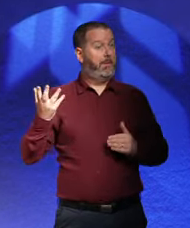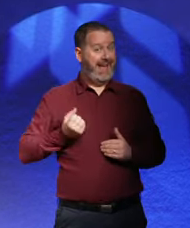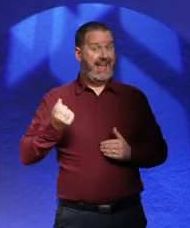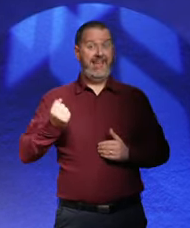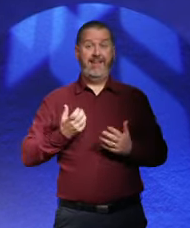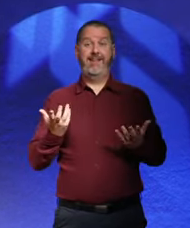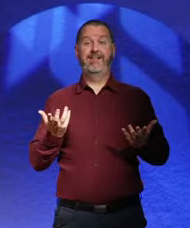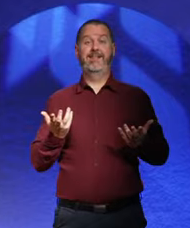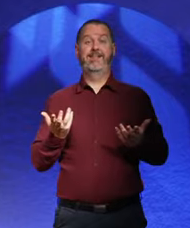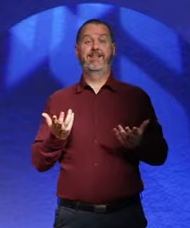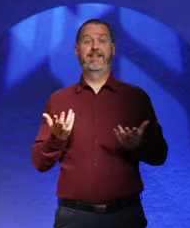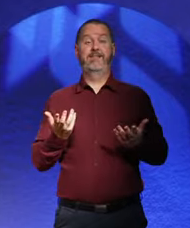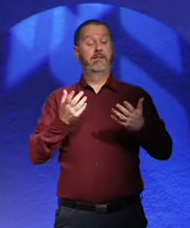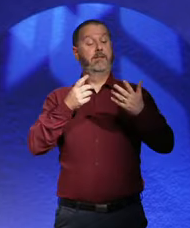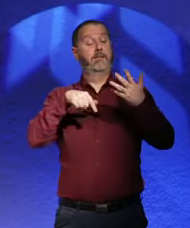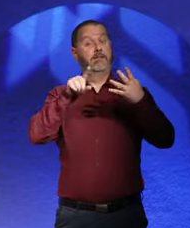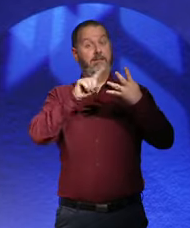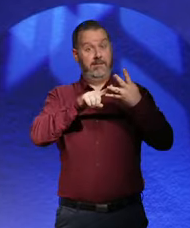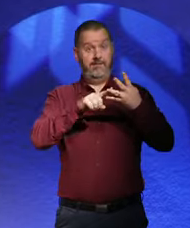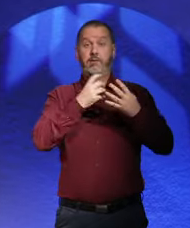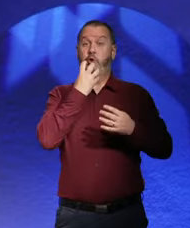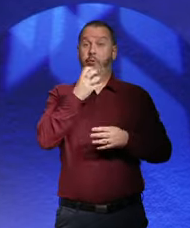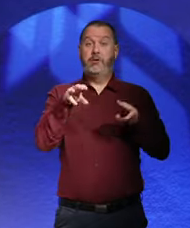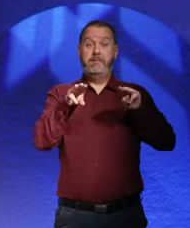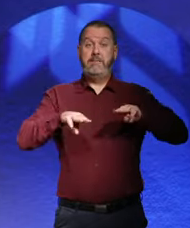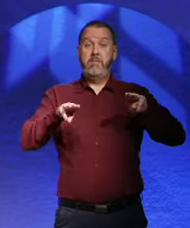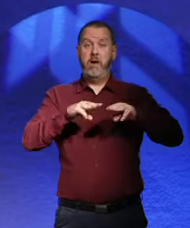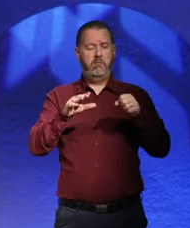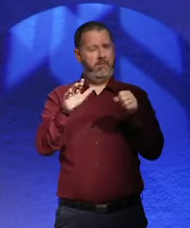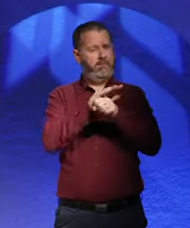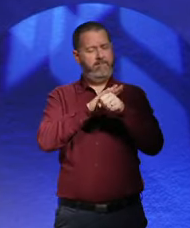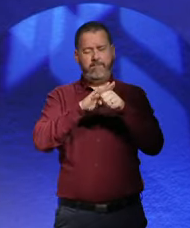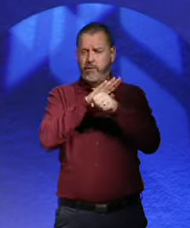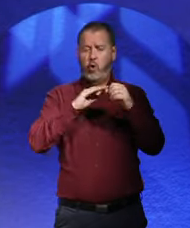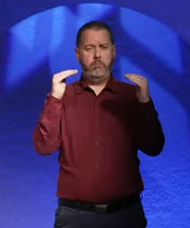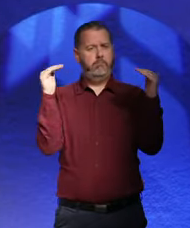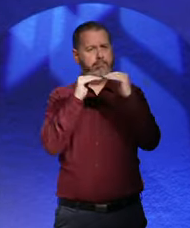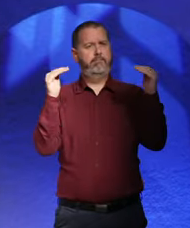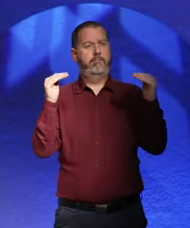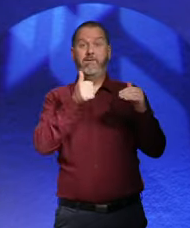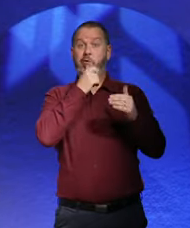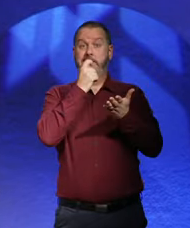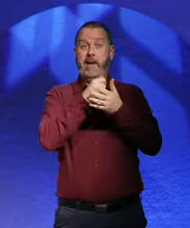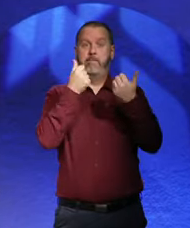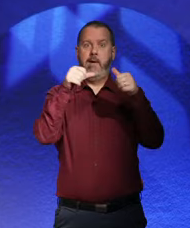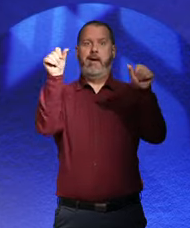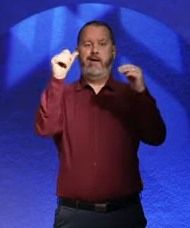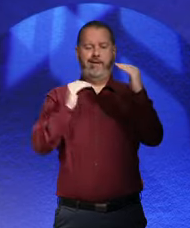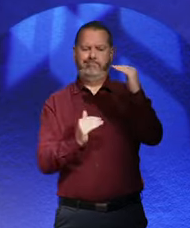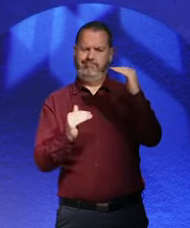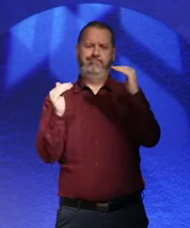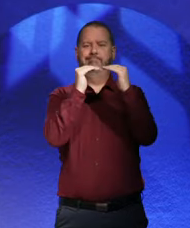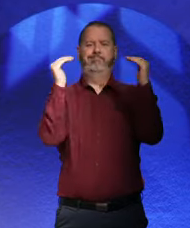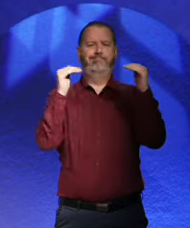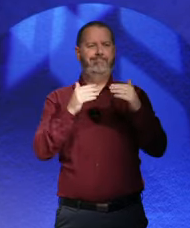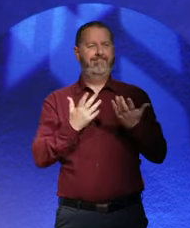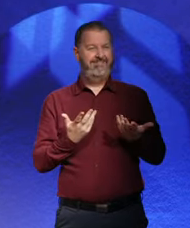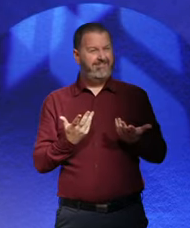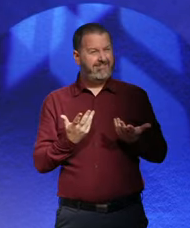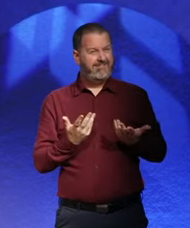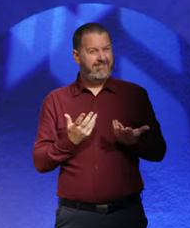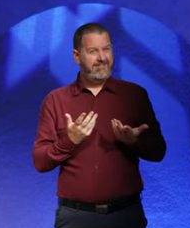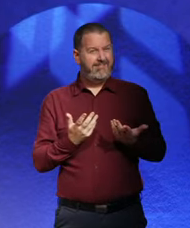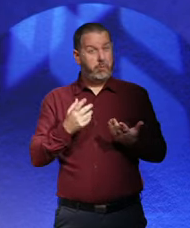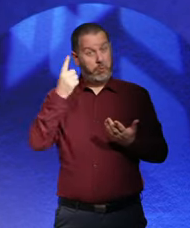well. Also, Jewish people had full equal rights for the first time. And it was a kind of, you know,